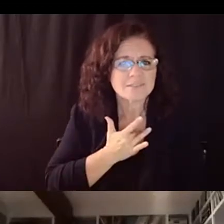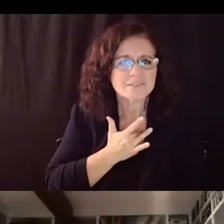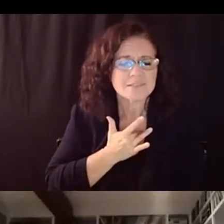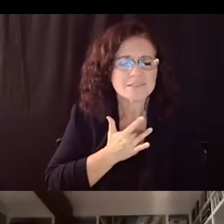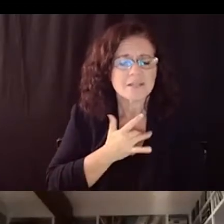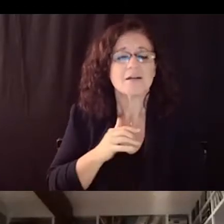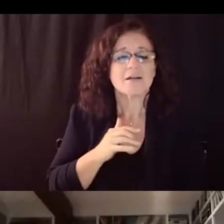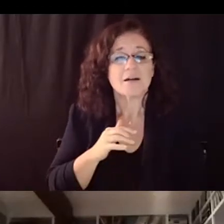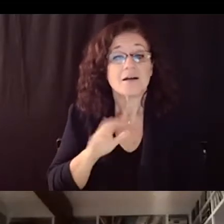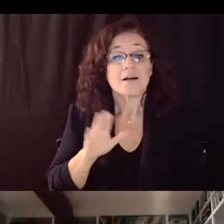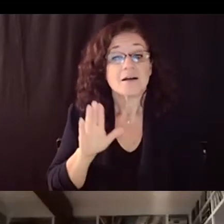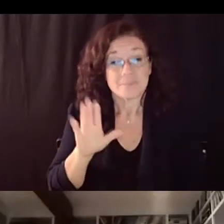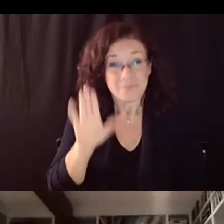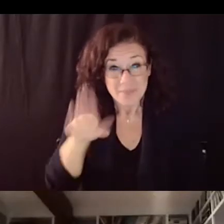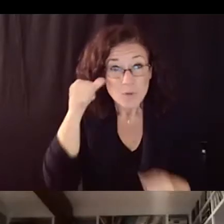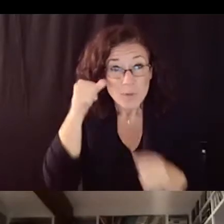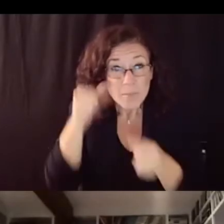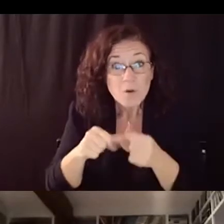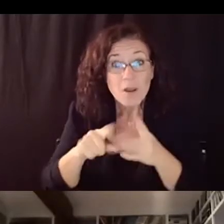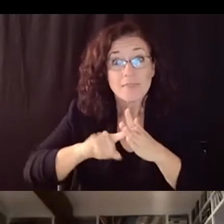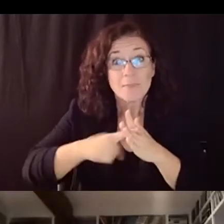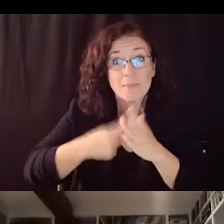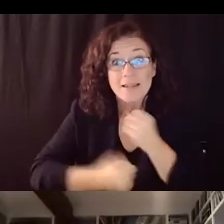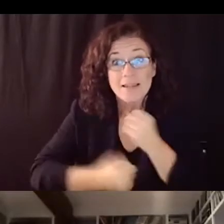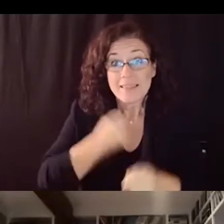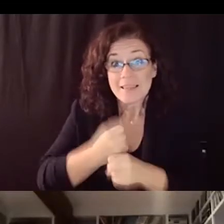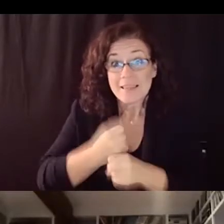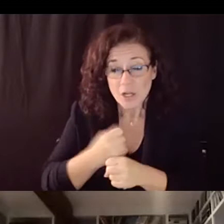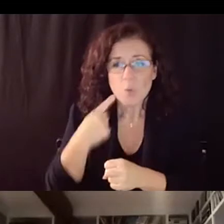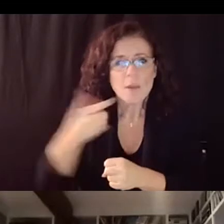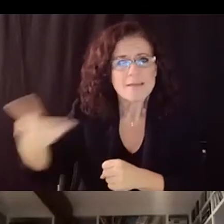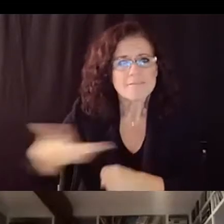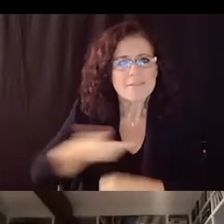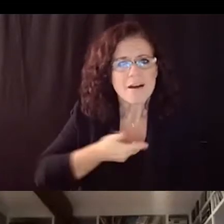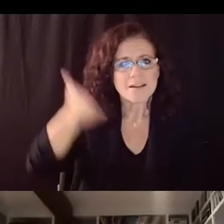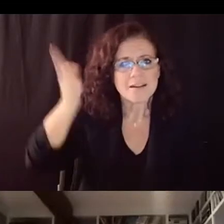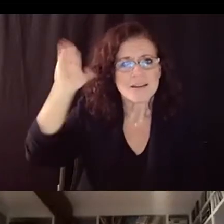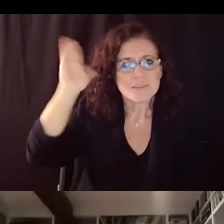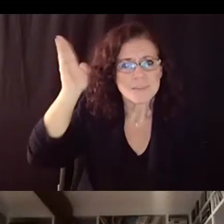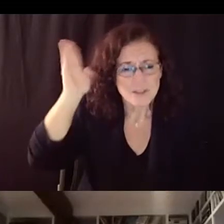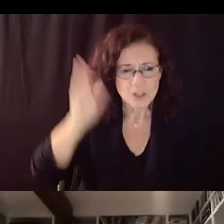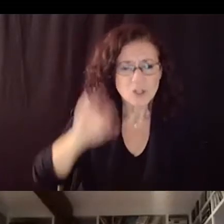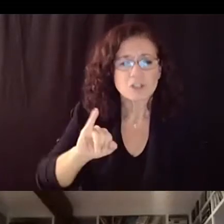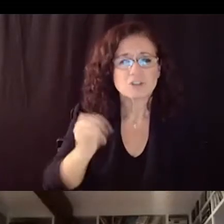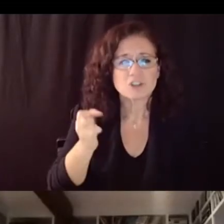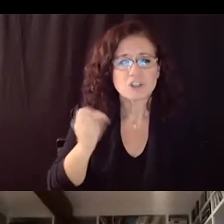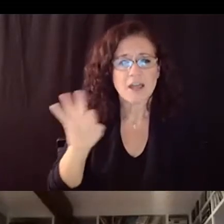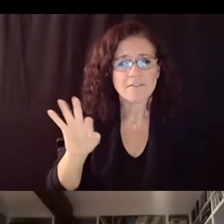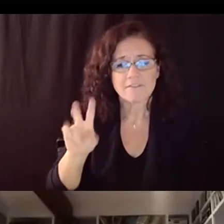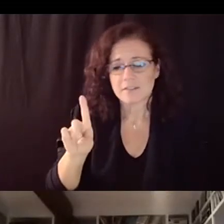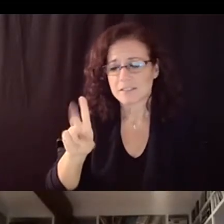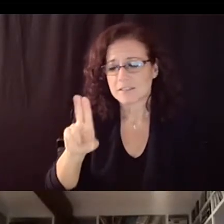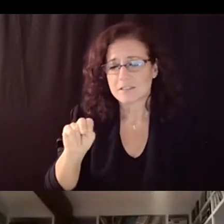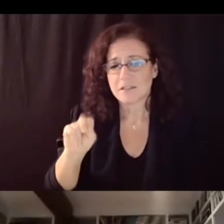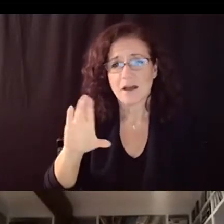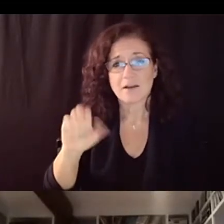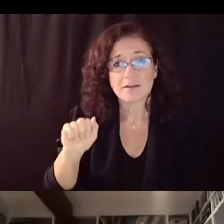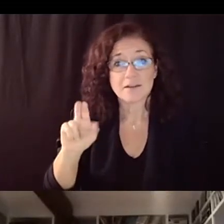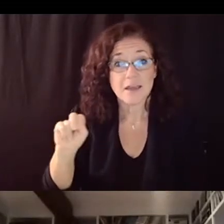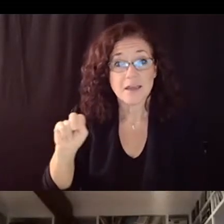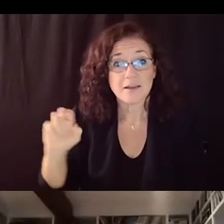invited a guest speaker at the beginning of the year jeff duncan andrade to come in and speak to our our staff about